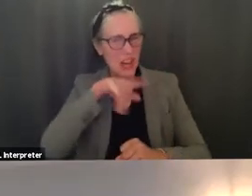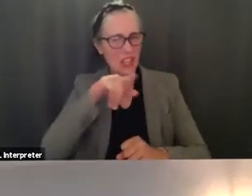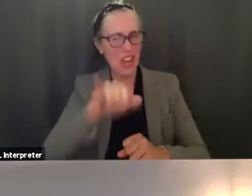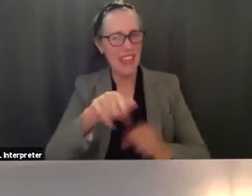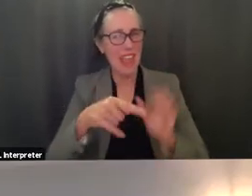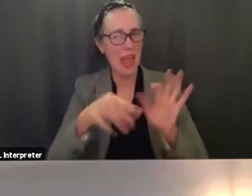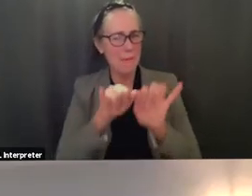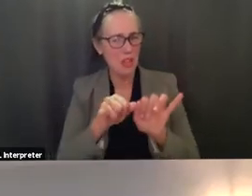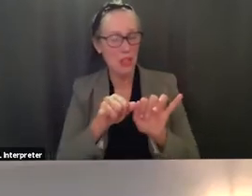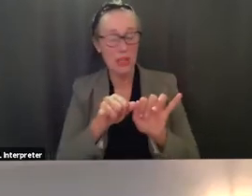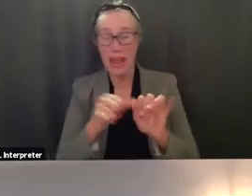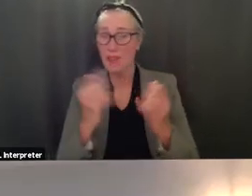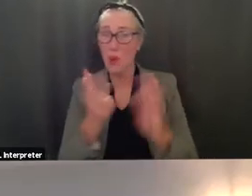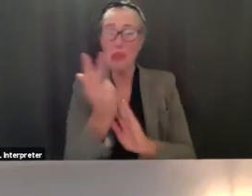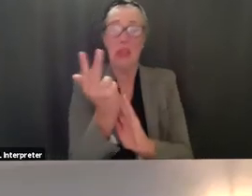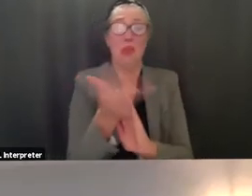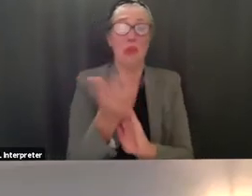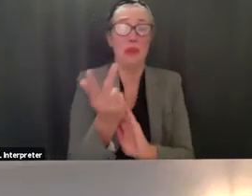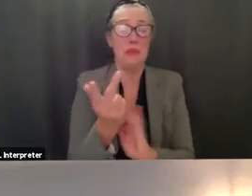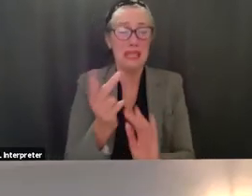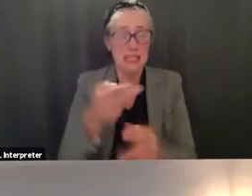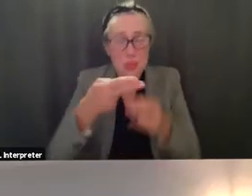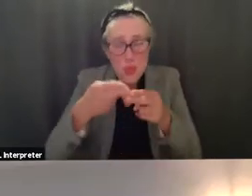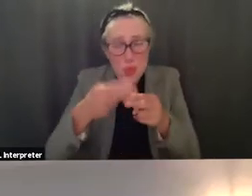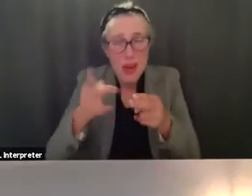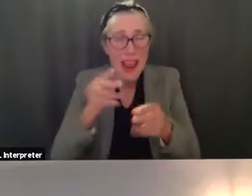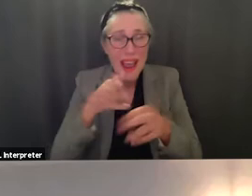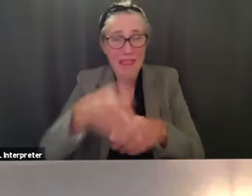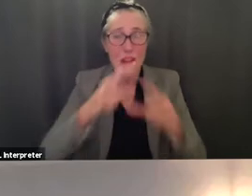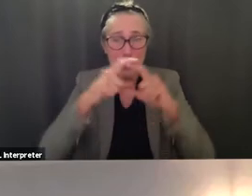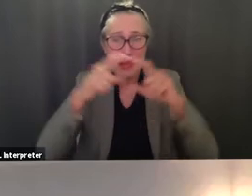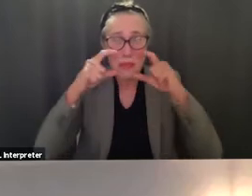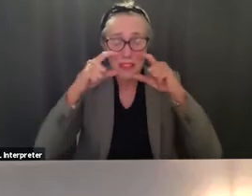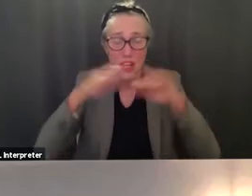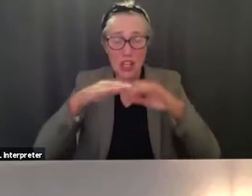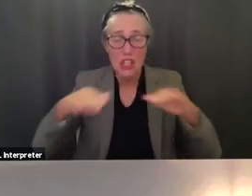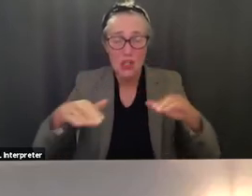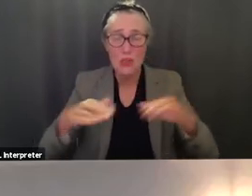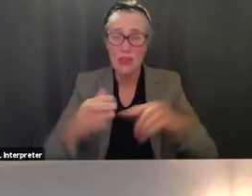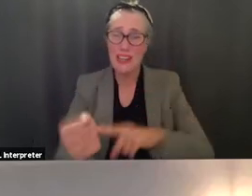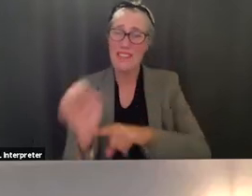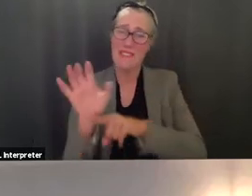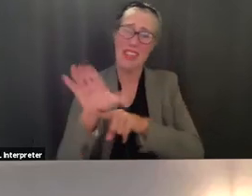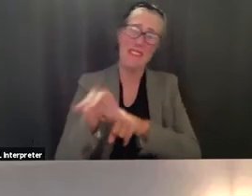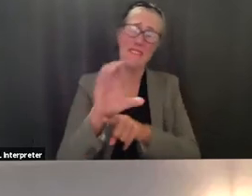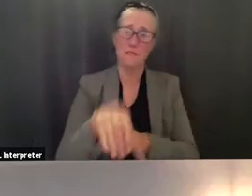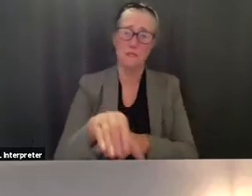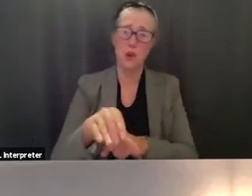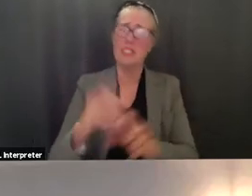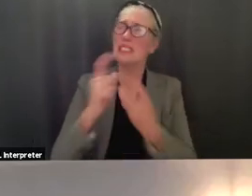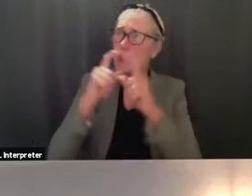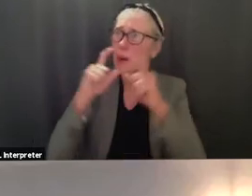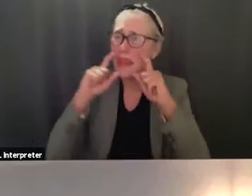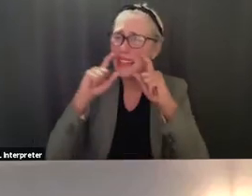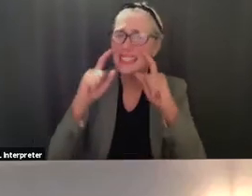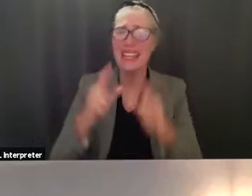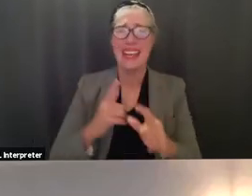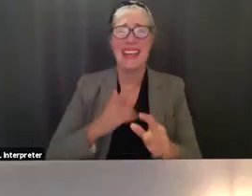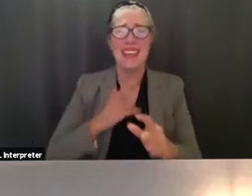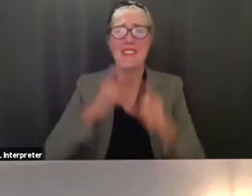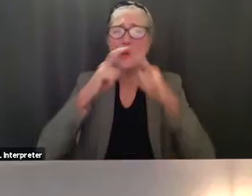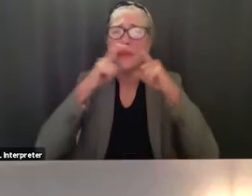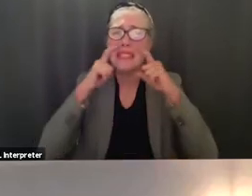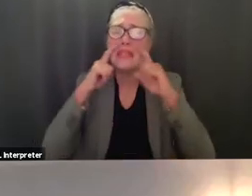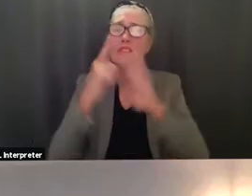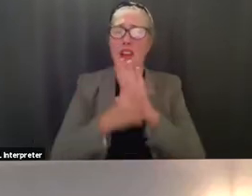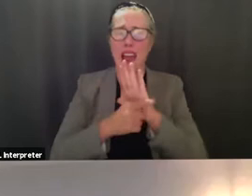after only three minutes of wearing a mask children forced to wear masks at school find themselves wearing masks for